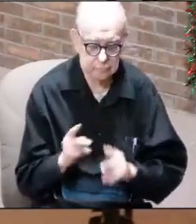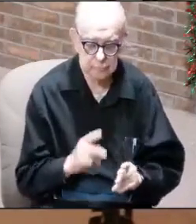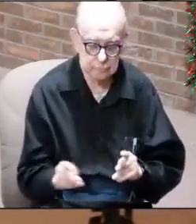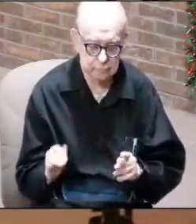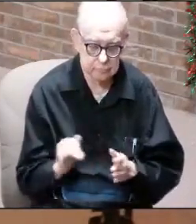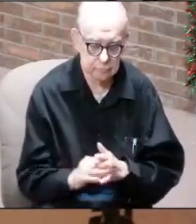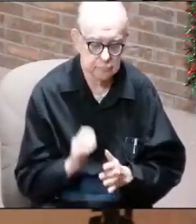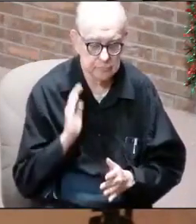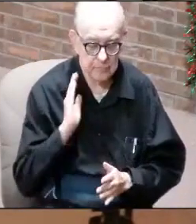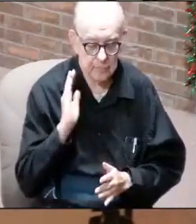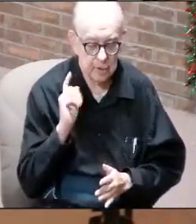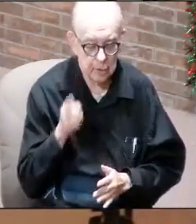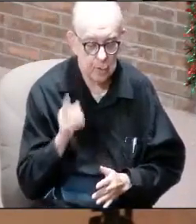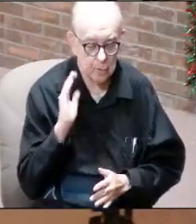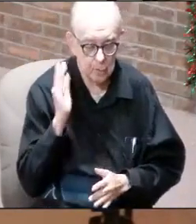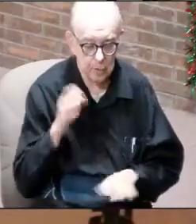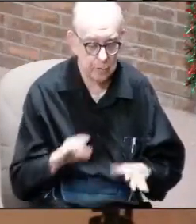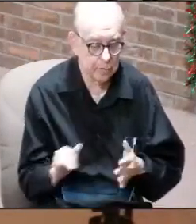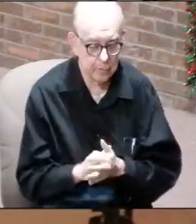is what you're going to do.